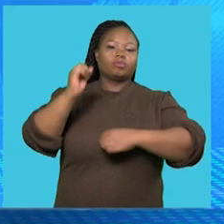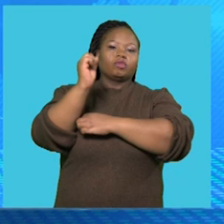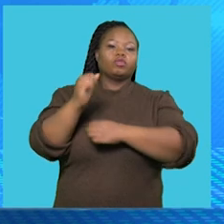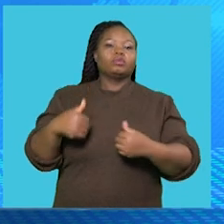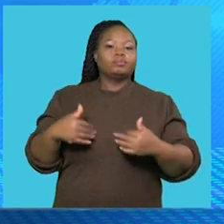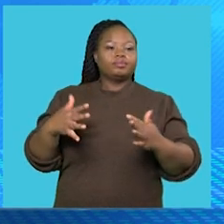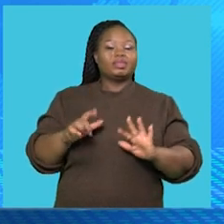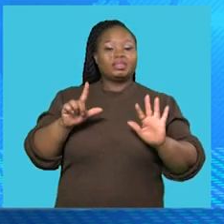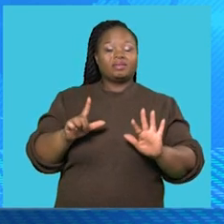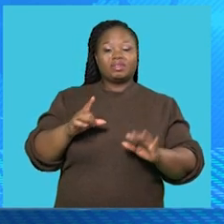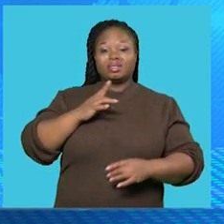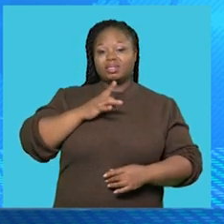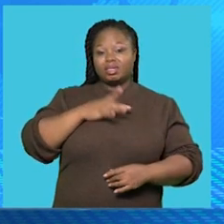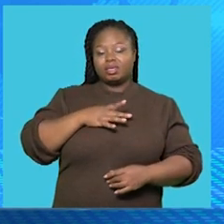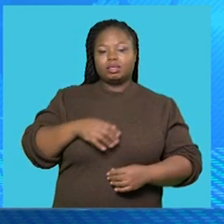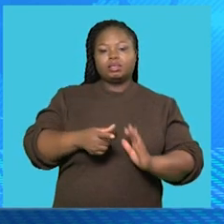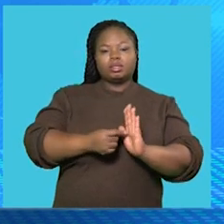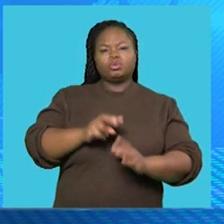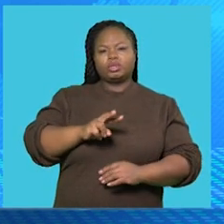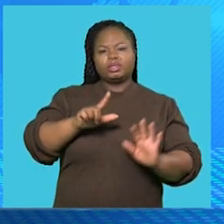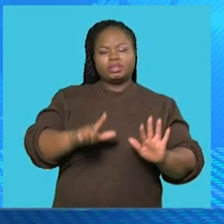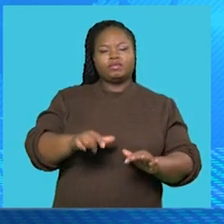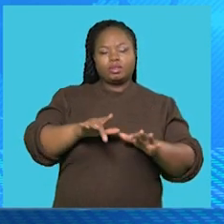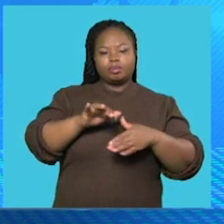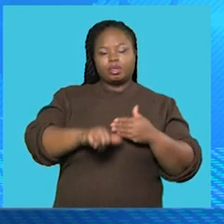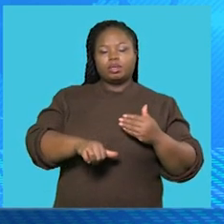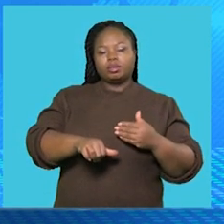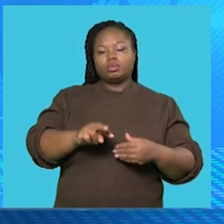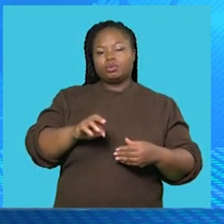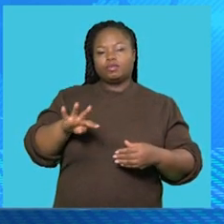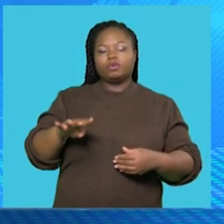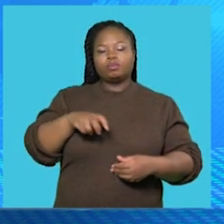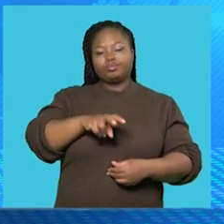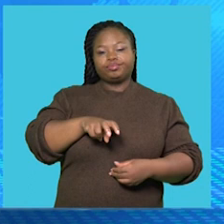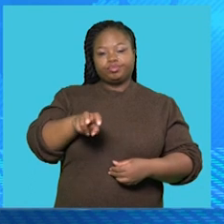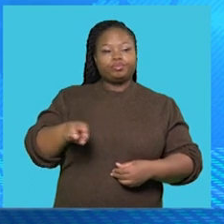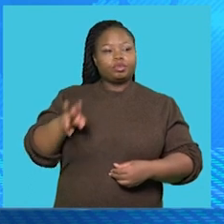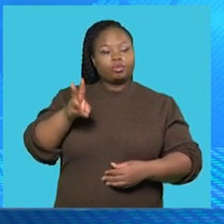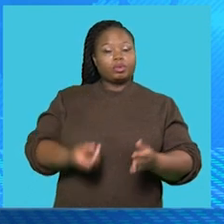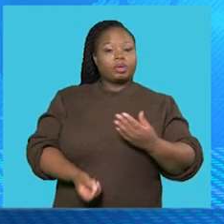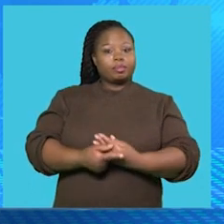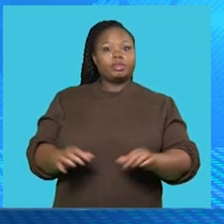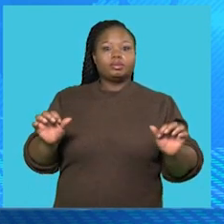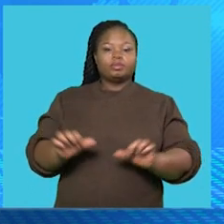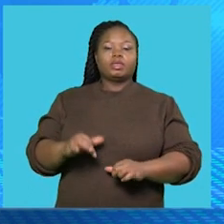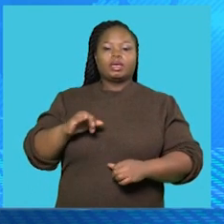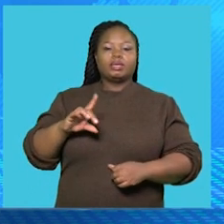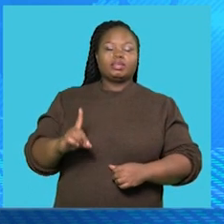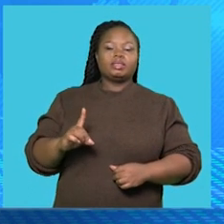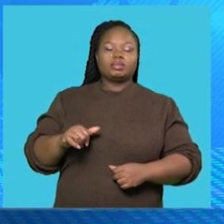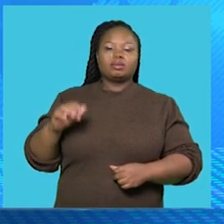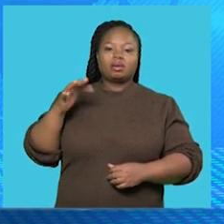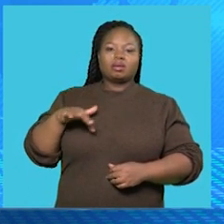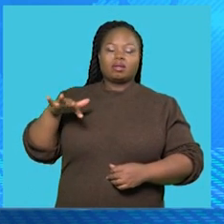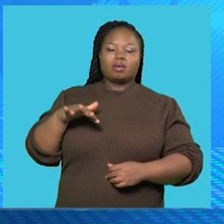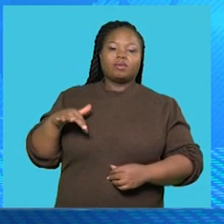for seven Saturdays with only the 27 April 2024 excluded. Mobile offices are also scheduled to return to deliver IDs in the remote areas